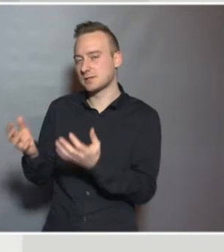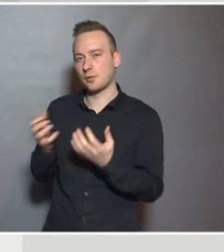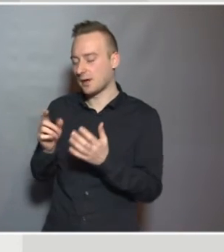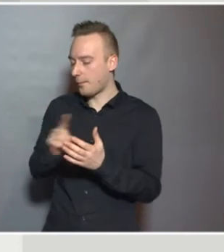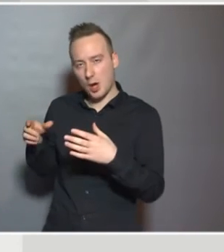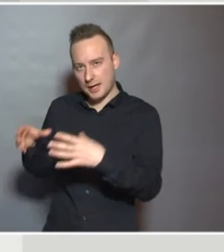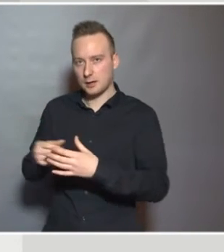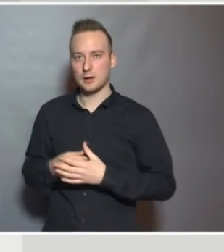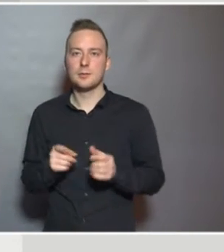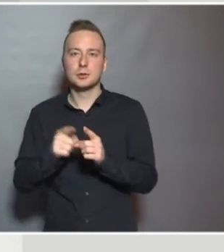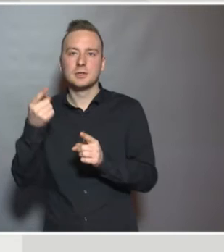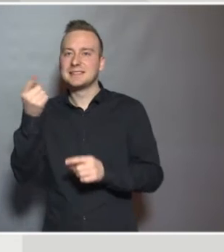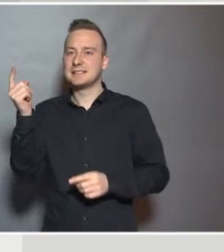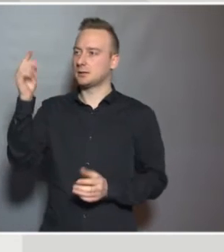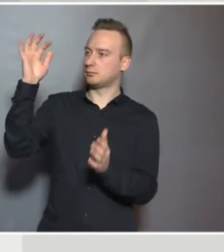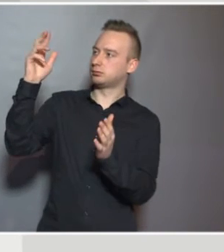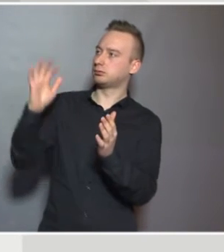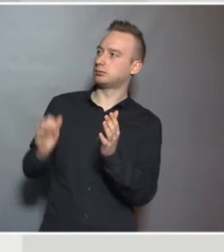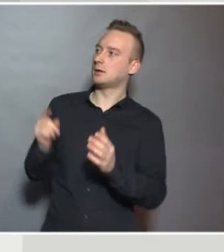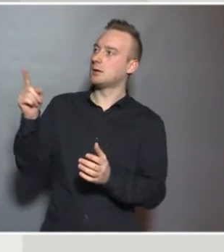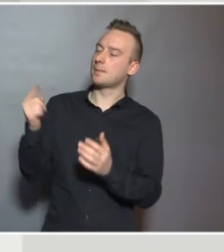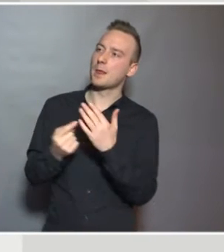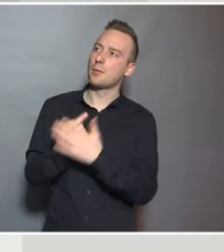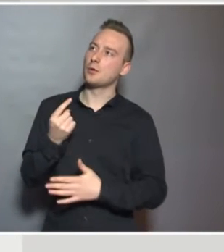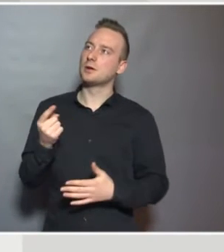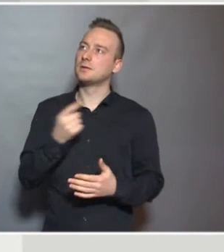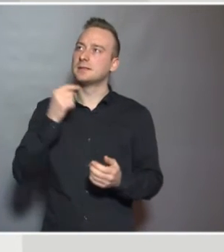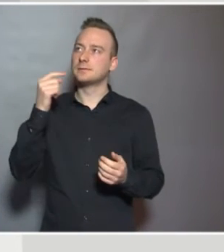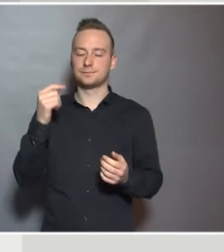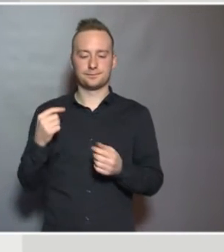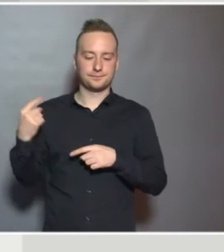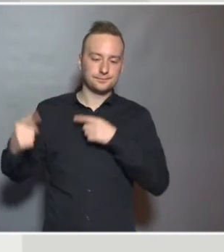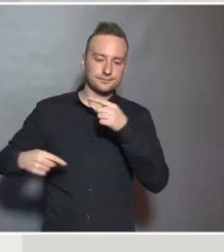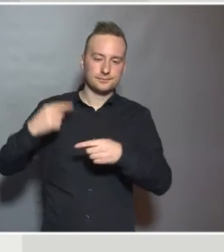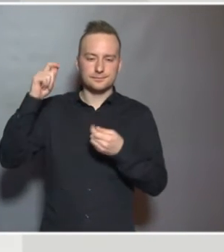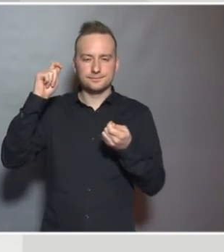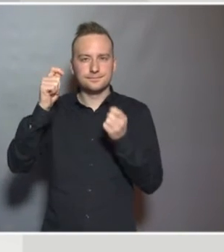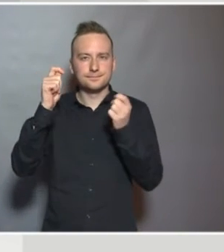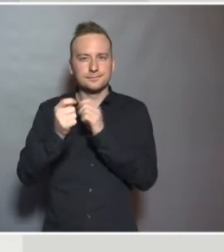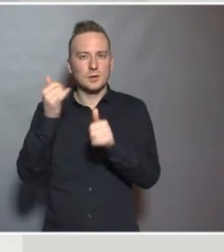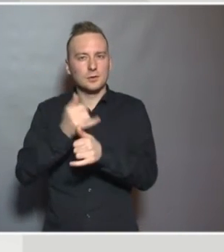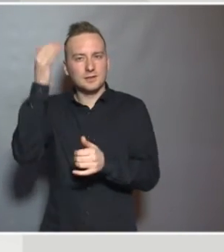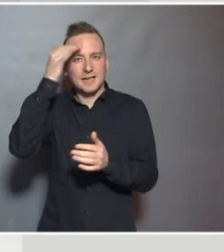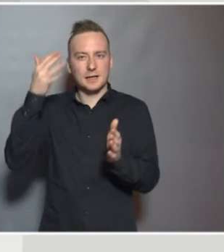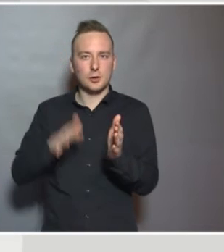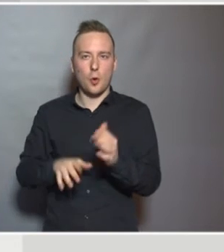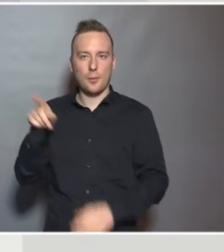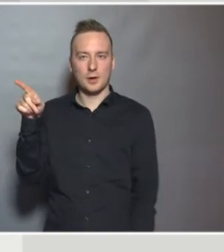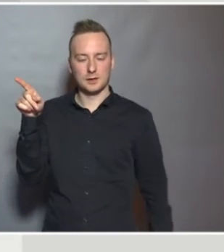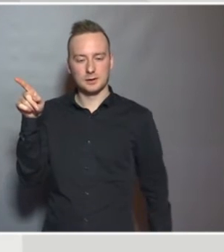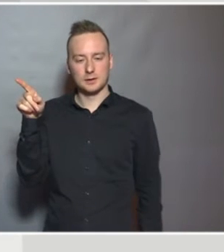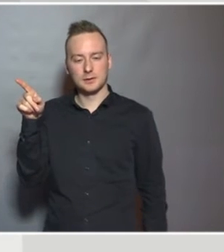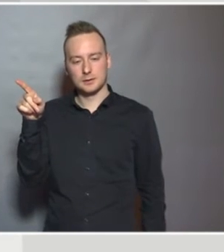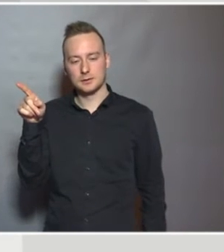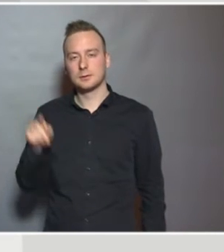terms show maybe a change in thinking and a movement in thinking. But sometimes